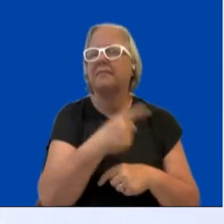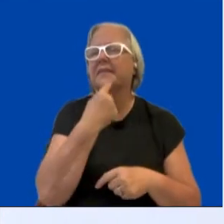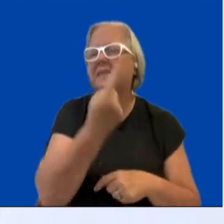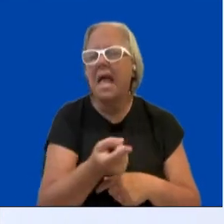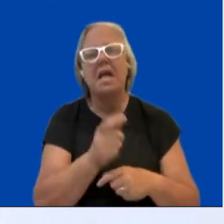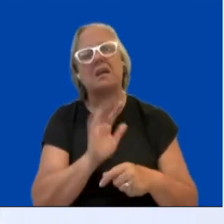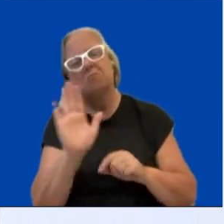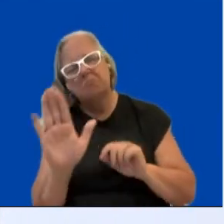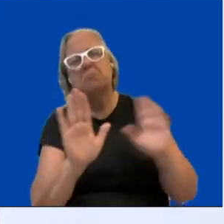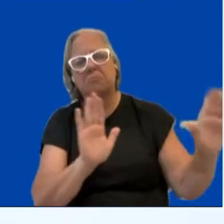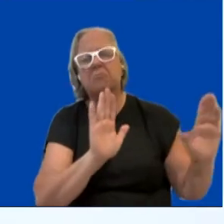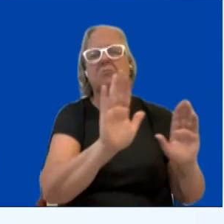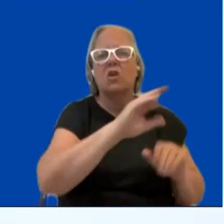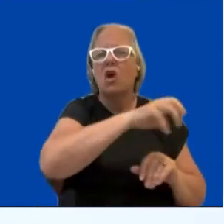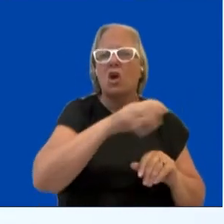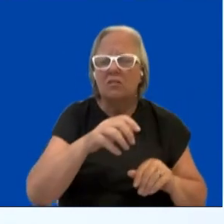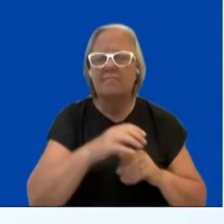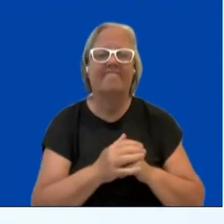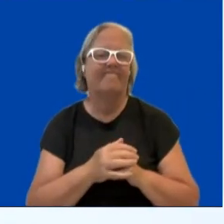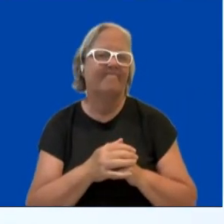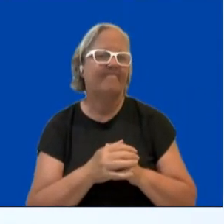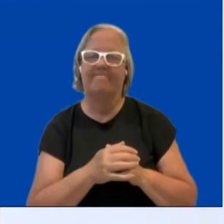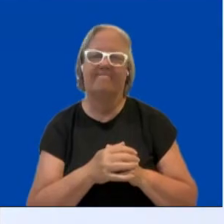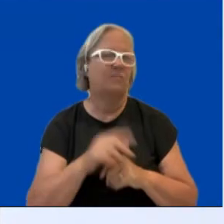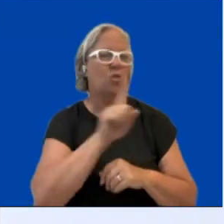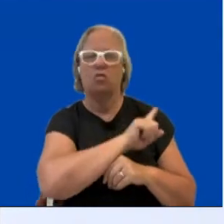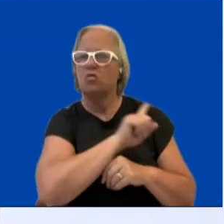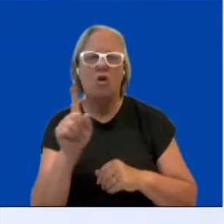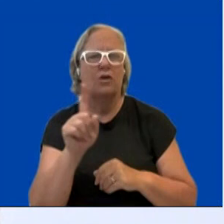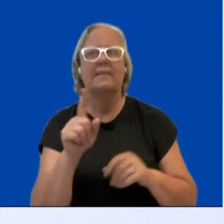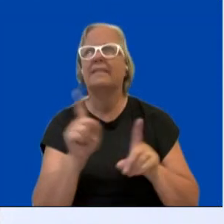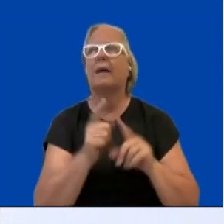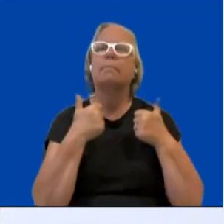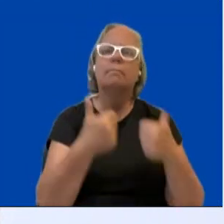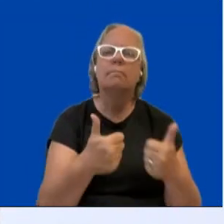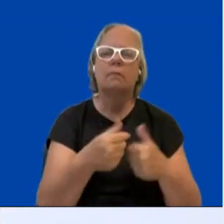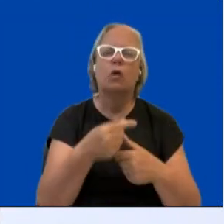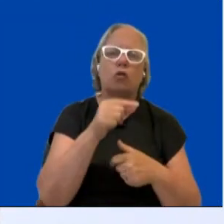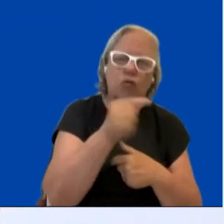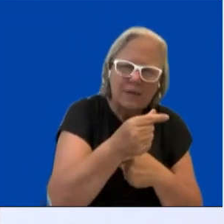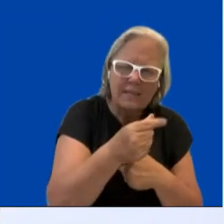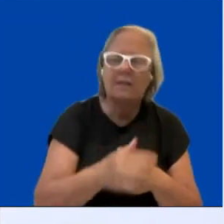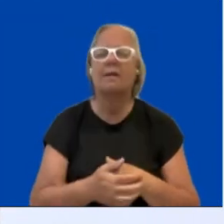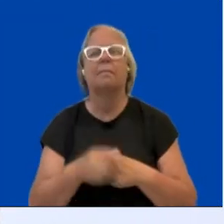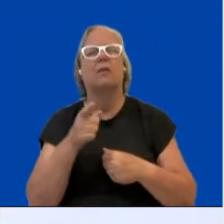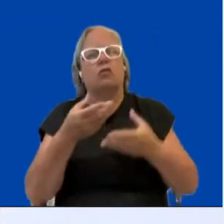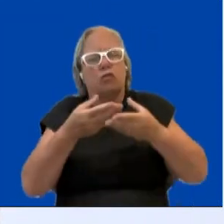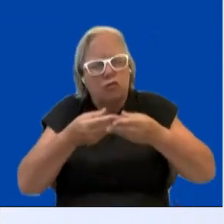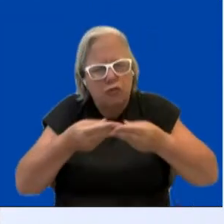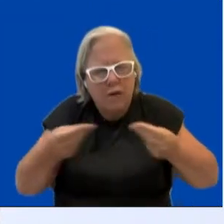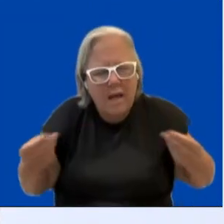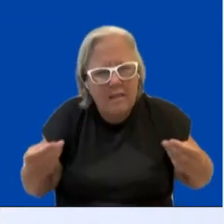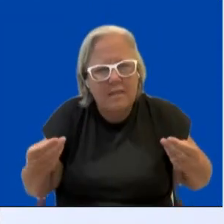lack of rain and the very dry seasons, people who usually went to the water wells to get water,